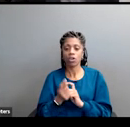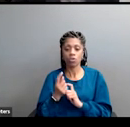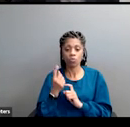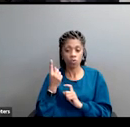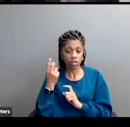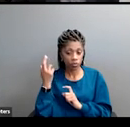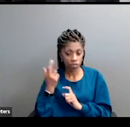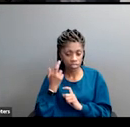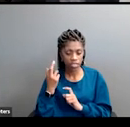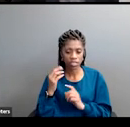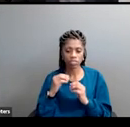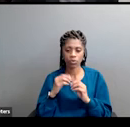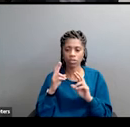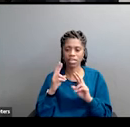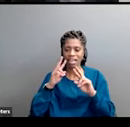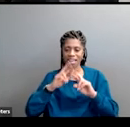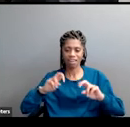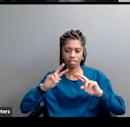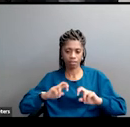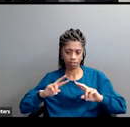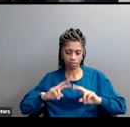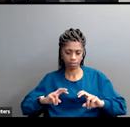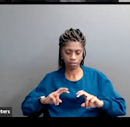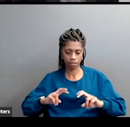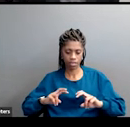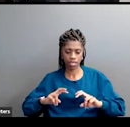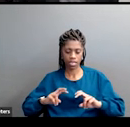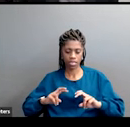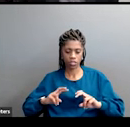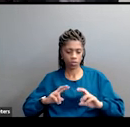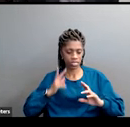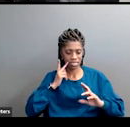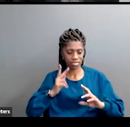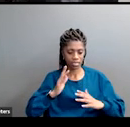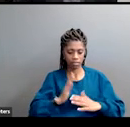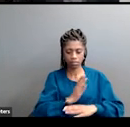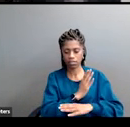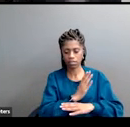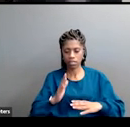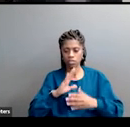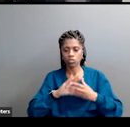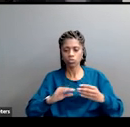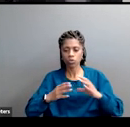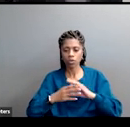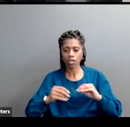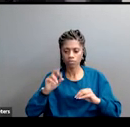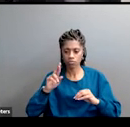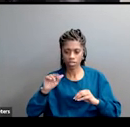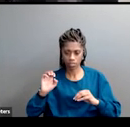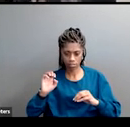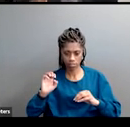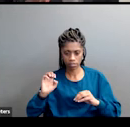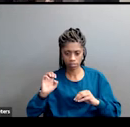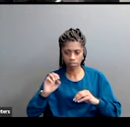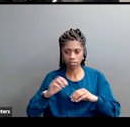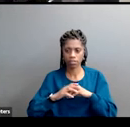it's a more compelling, more complete story of how racism actually works in America. And by suggesting this